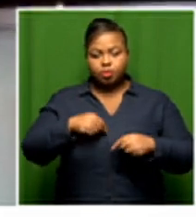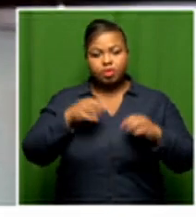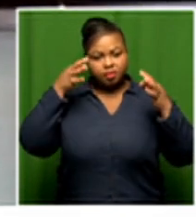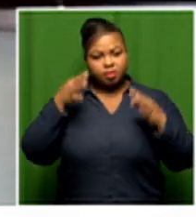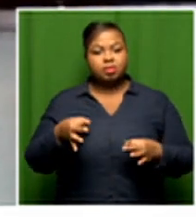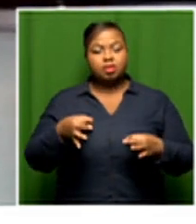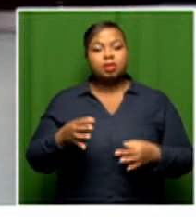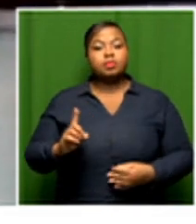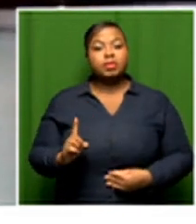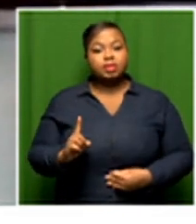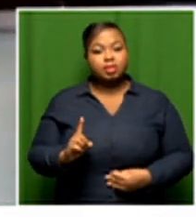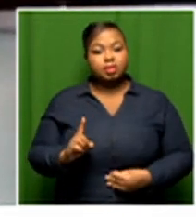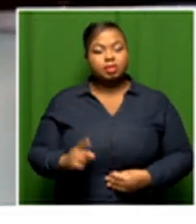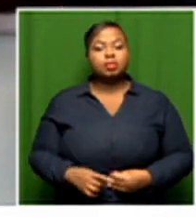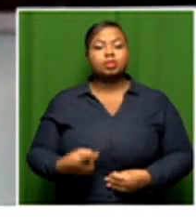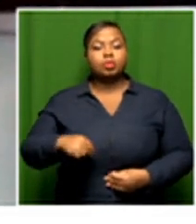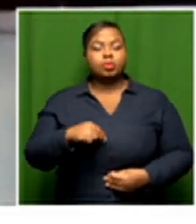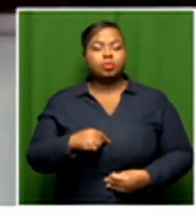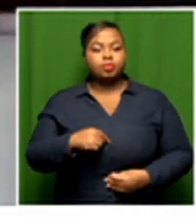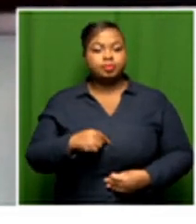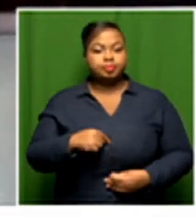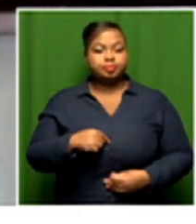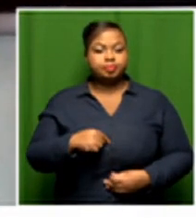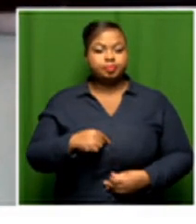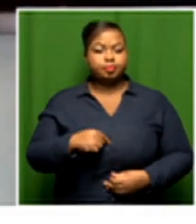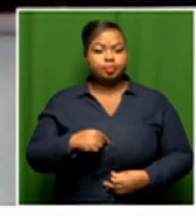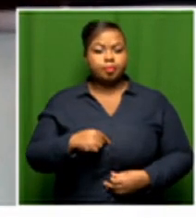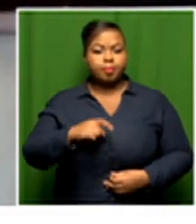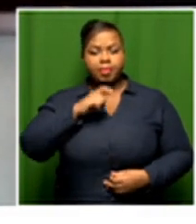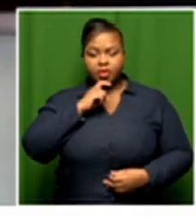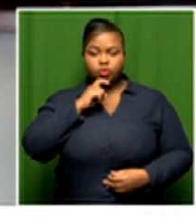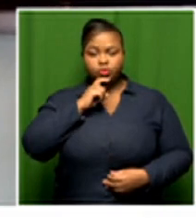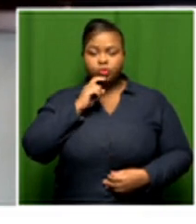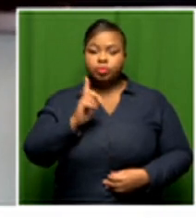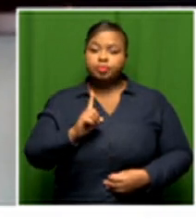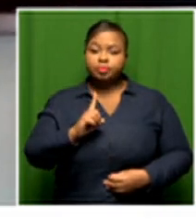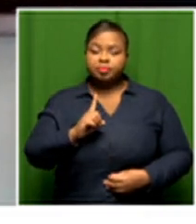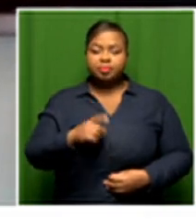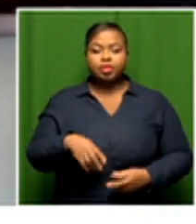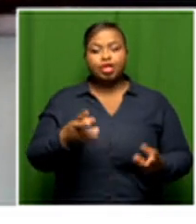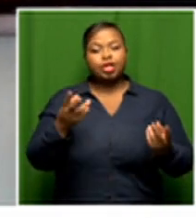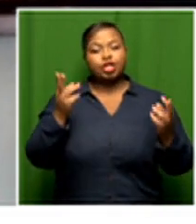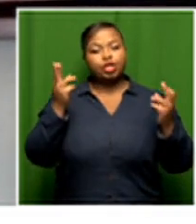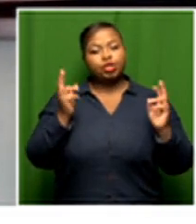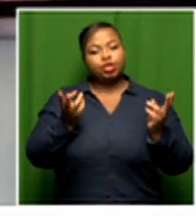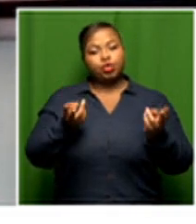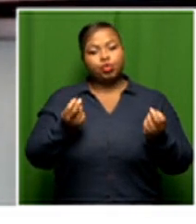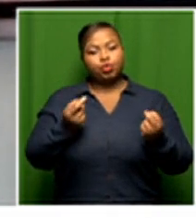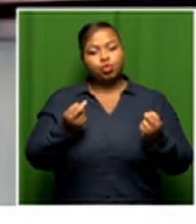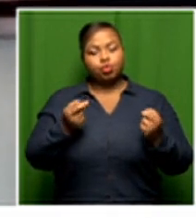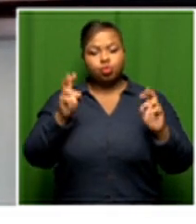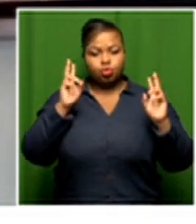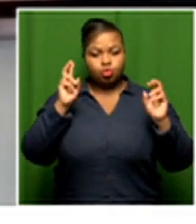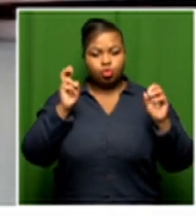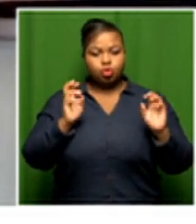that we need to take advantage of the new normal by introducing and re-engineering